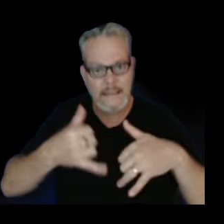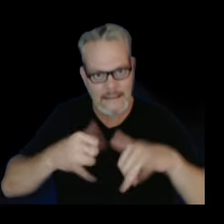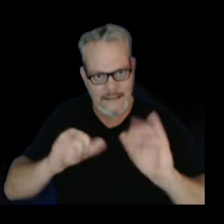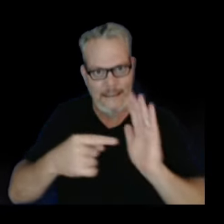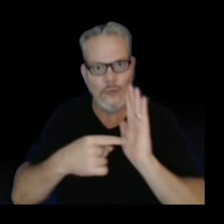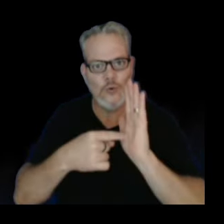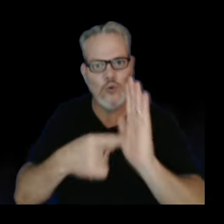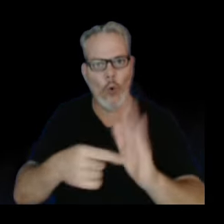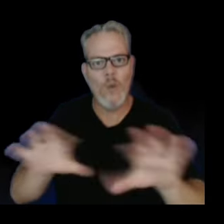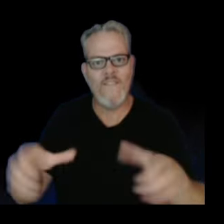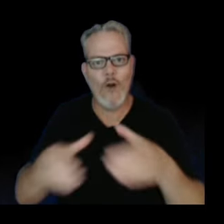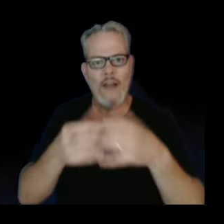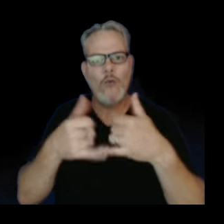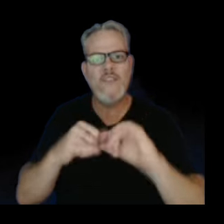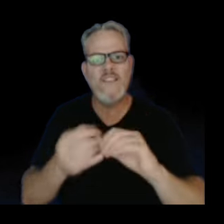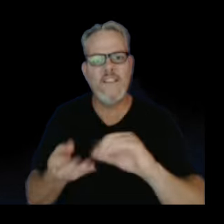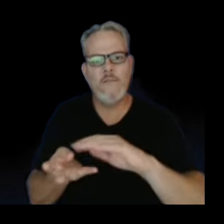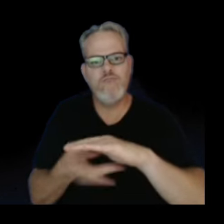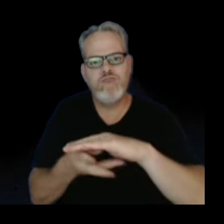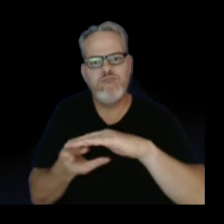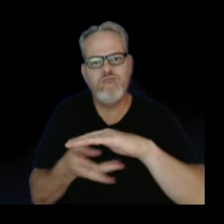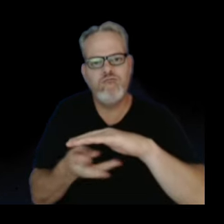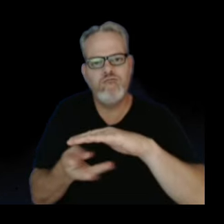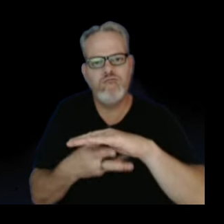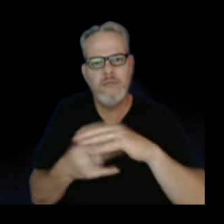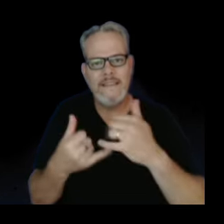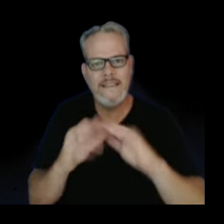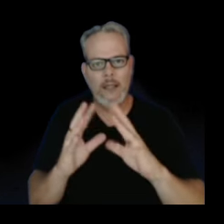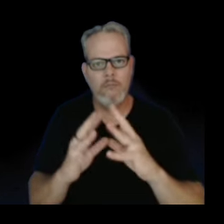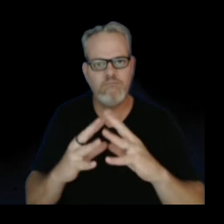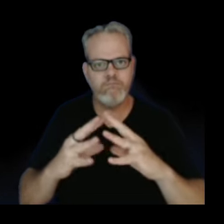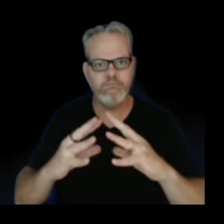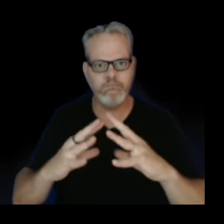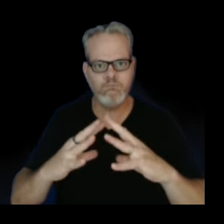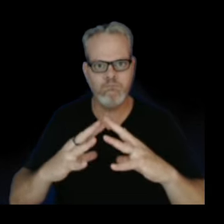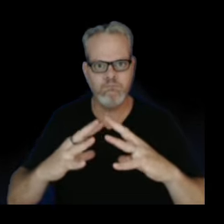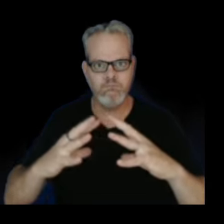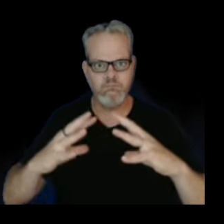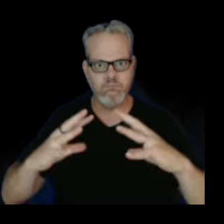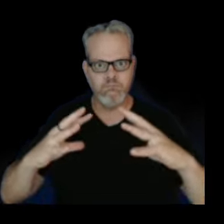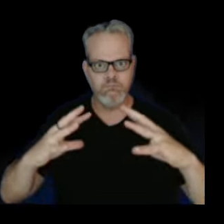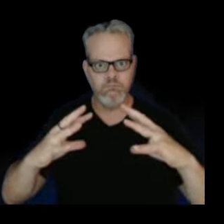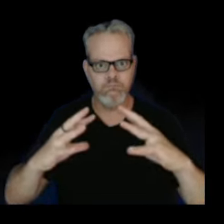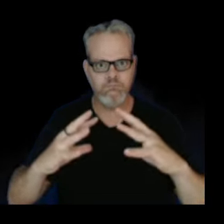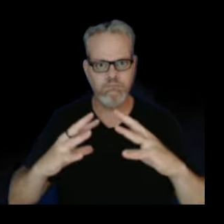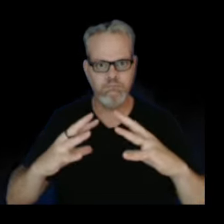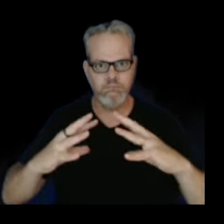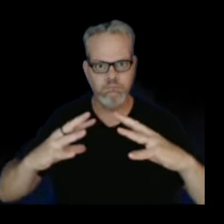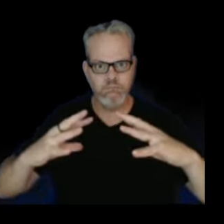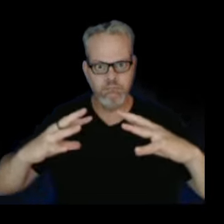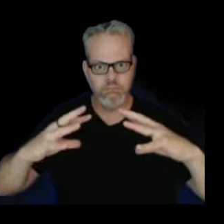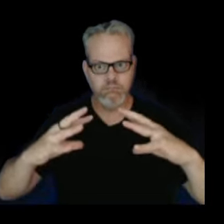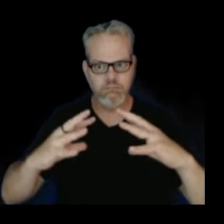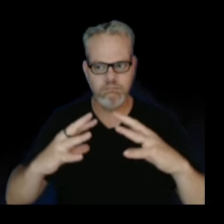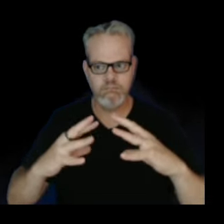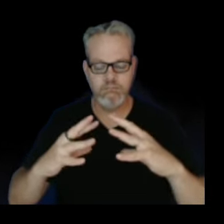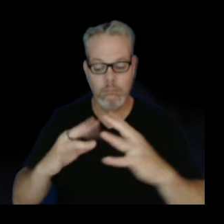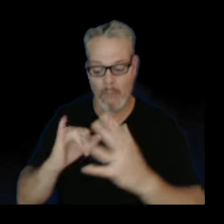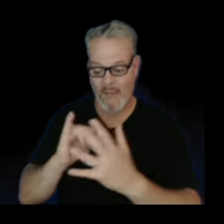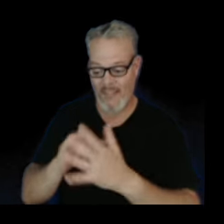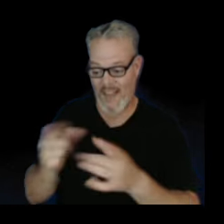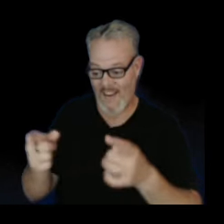magma and still pressurizing and toting the ground out. And the intrusion and eruption that occurred last week